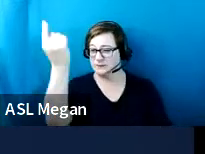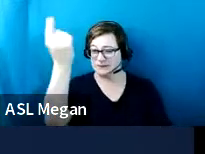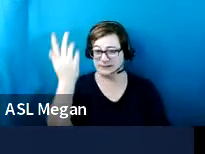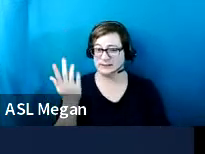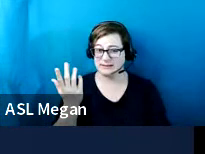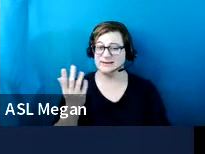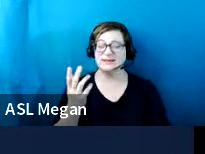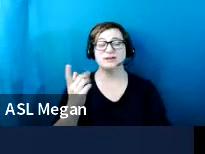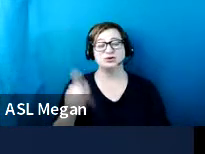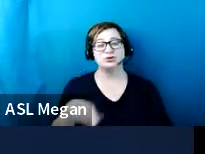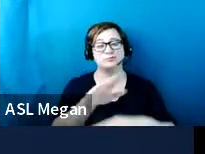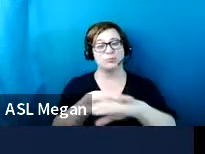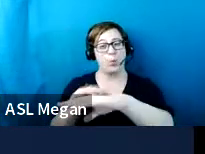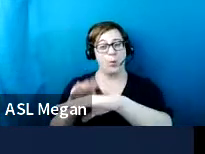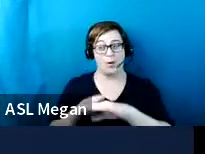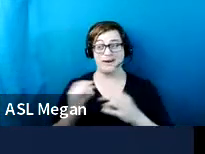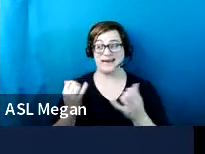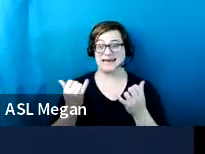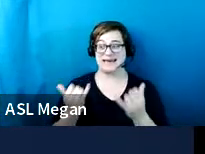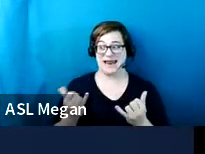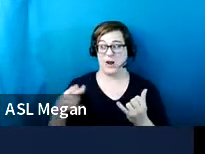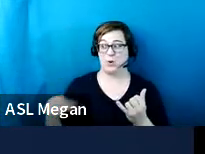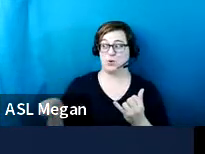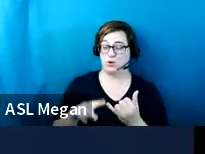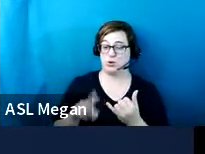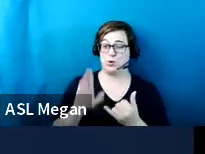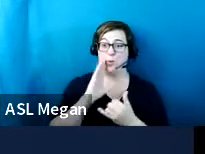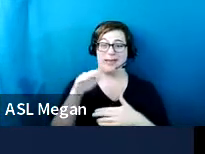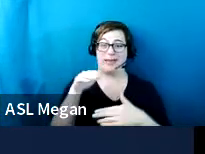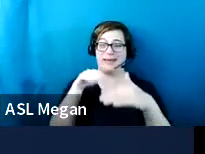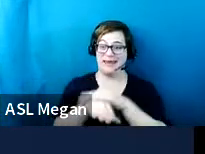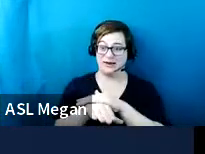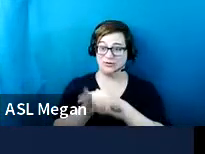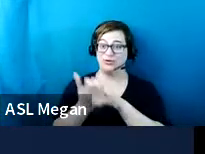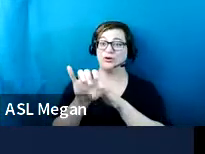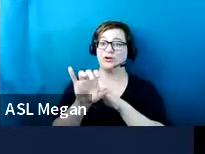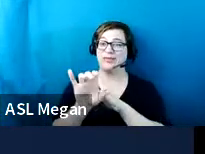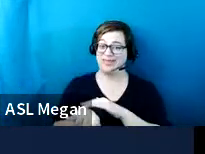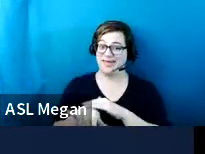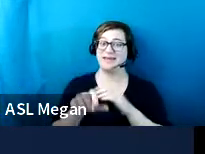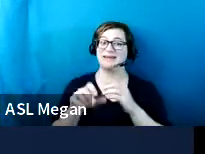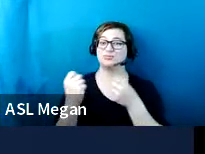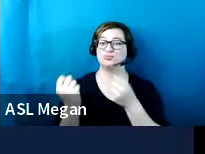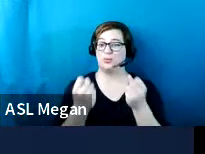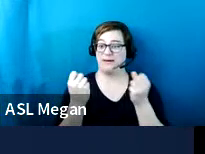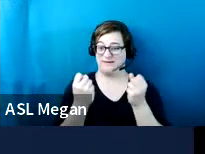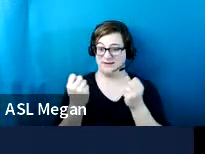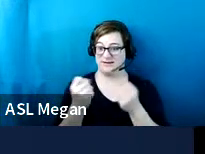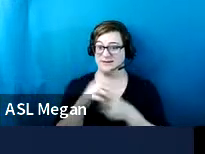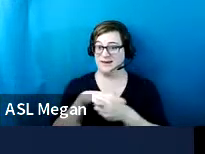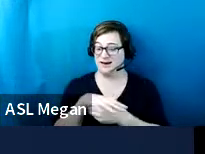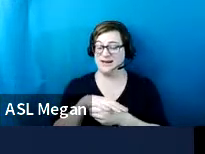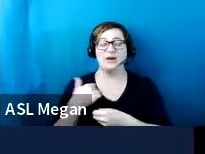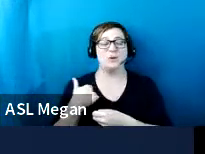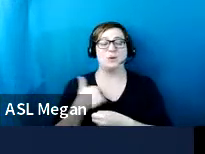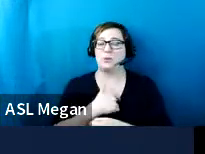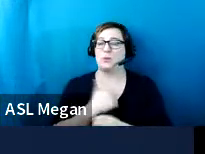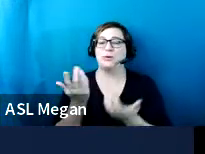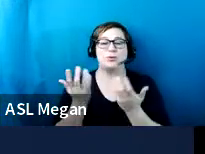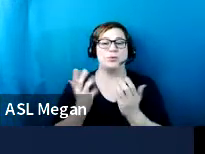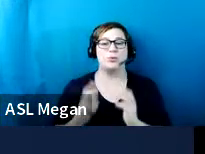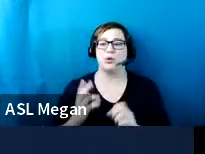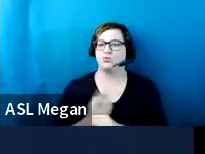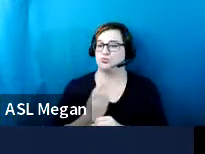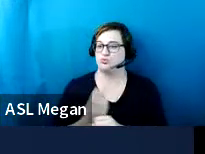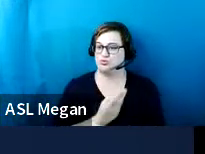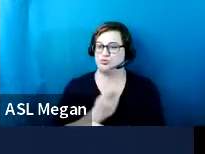somebody know that they are now going into that. Uh, we do not want you to use the